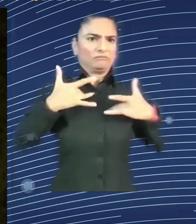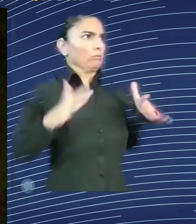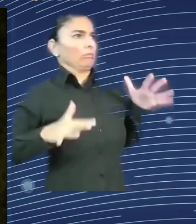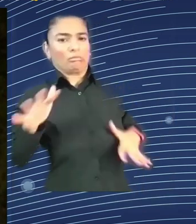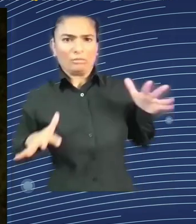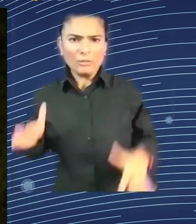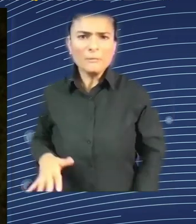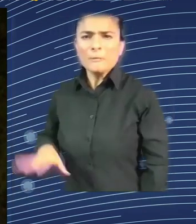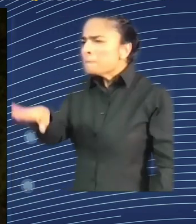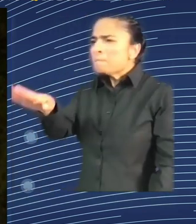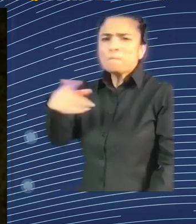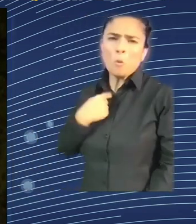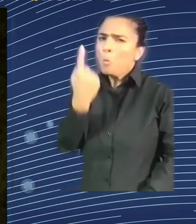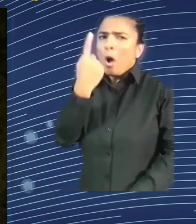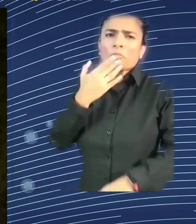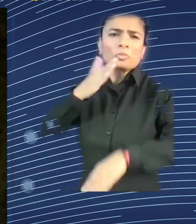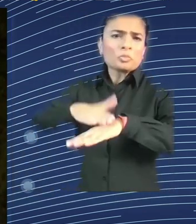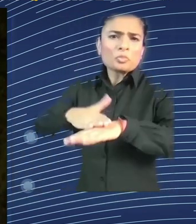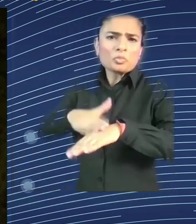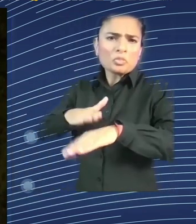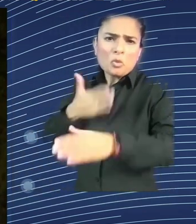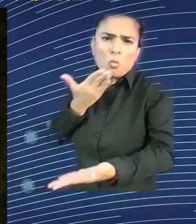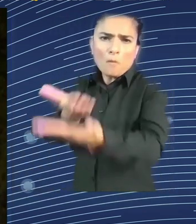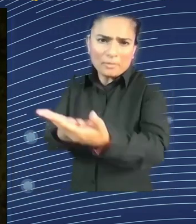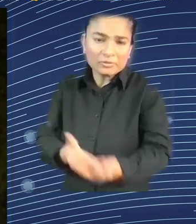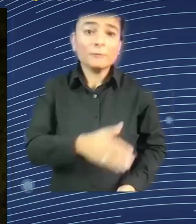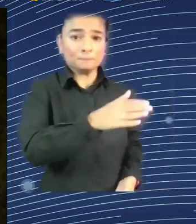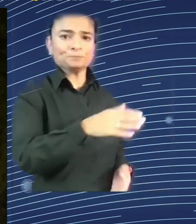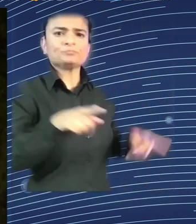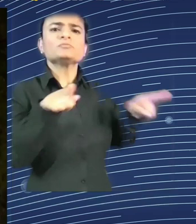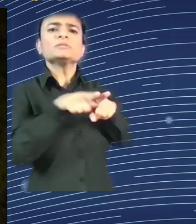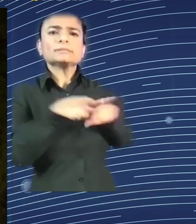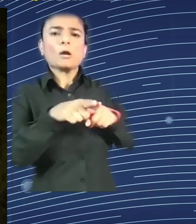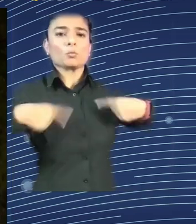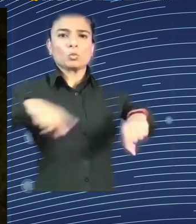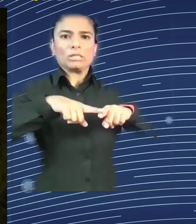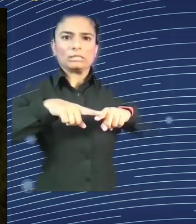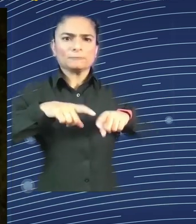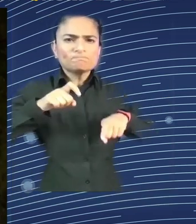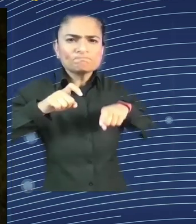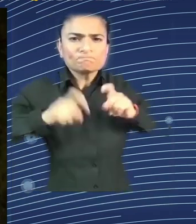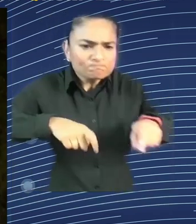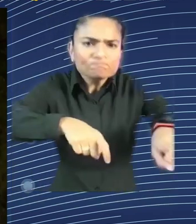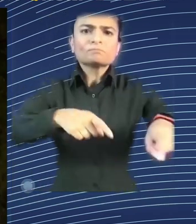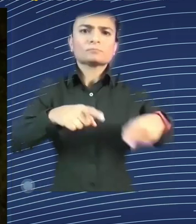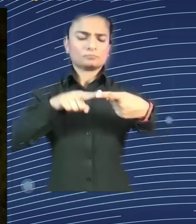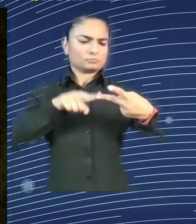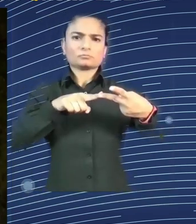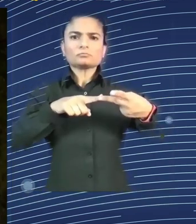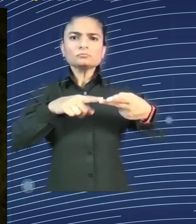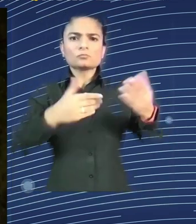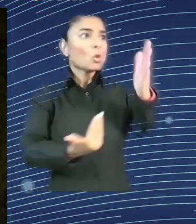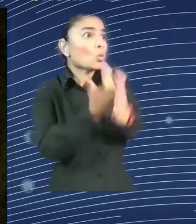I mean, for us it's also important to have feedback loops if you want at different levels. At the enterprise level, community level, national level,